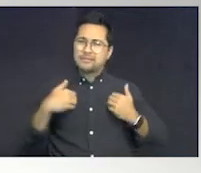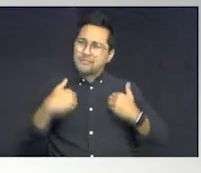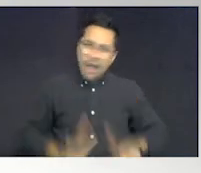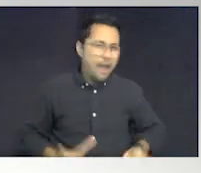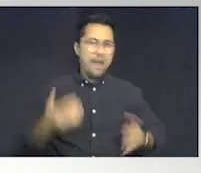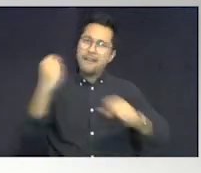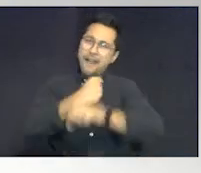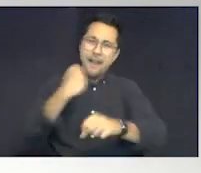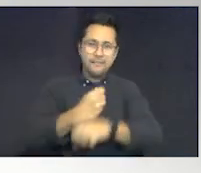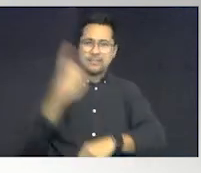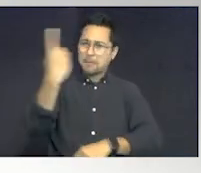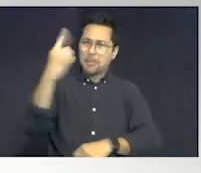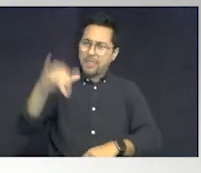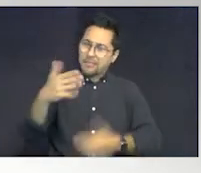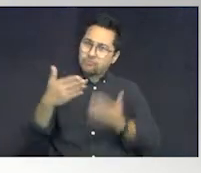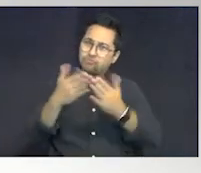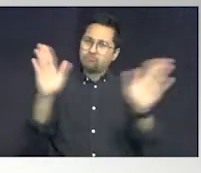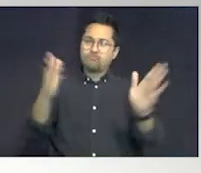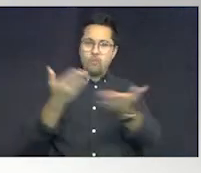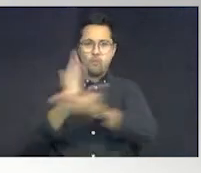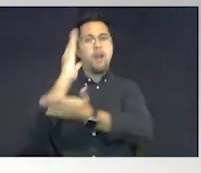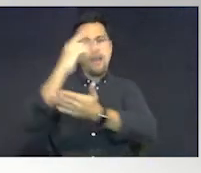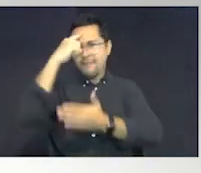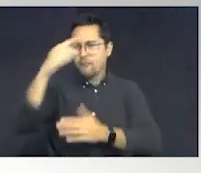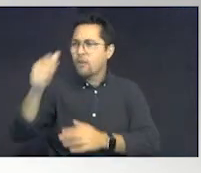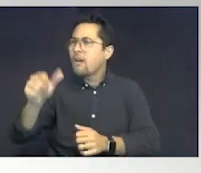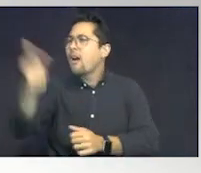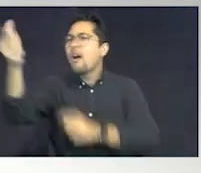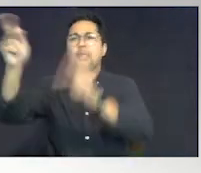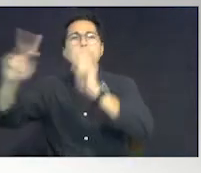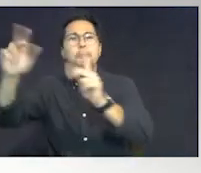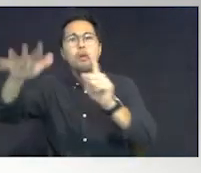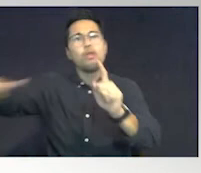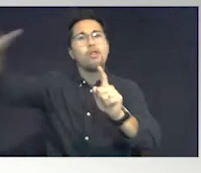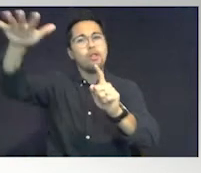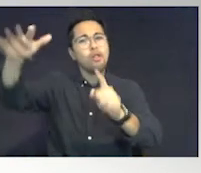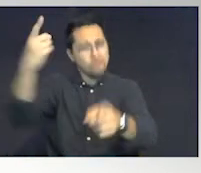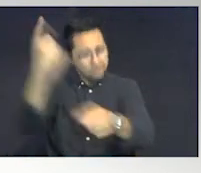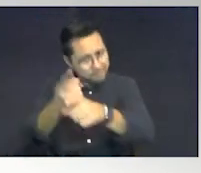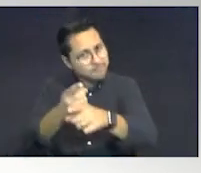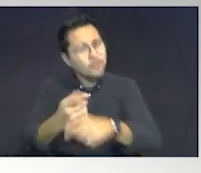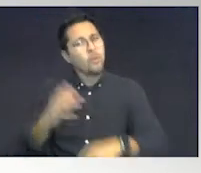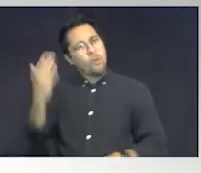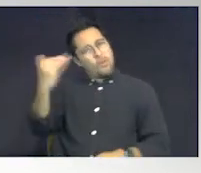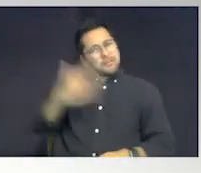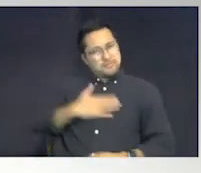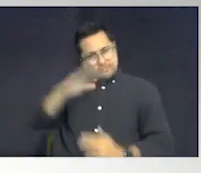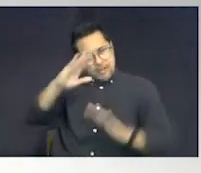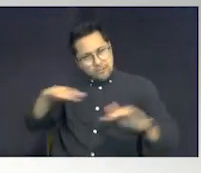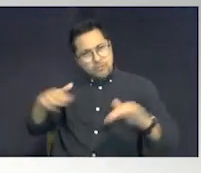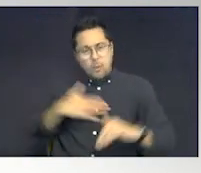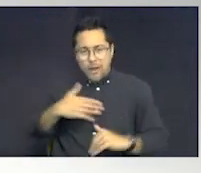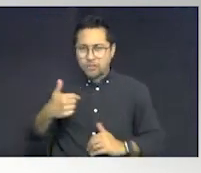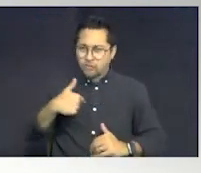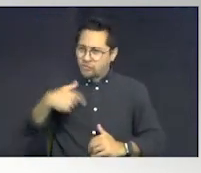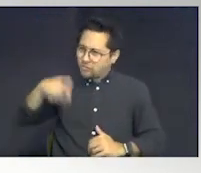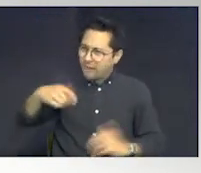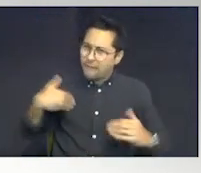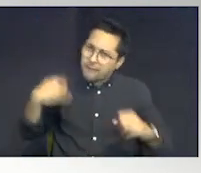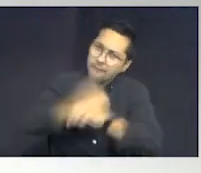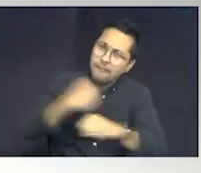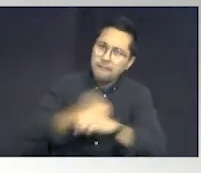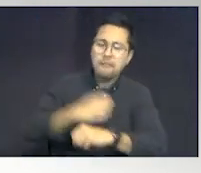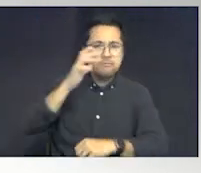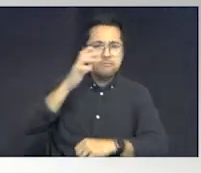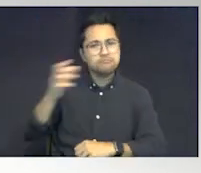something that is a genuine right for every other person, right? Why should my child, why should I and the parent have to fight to get my